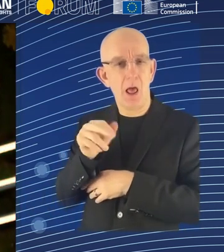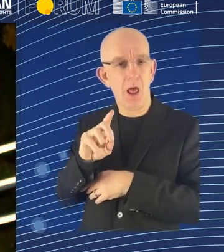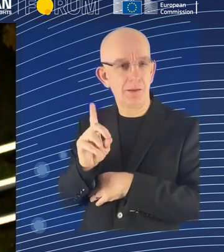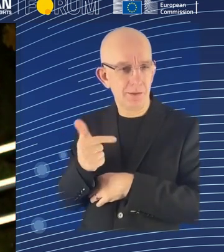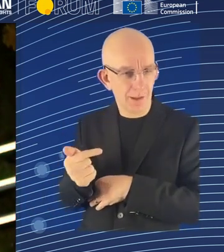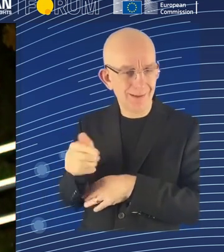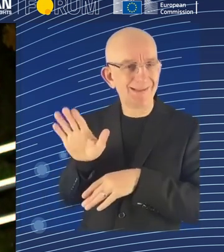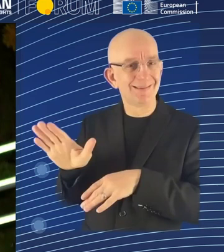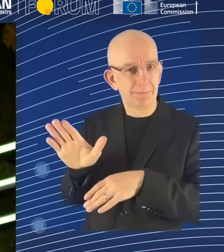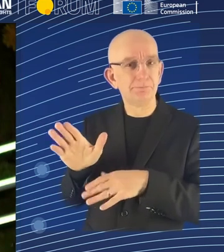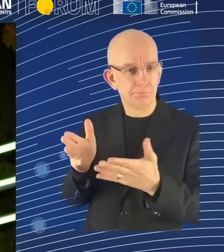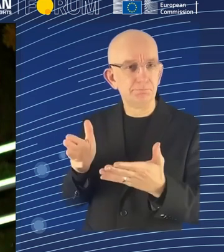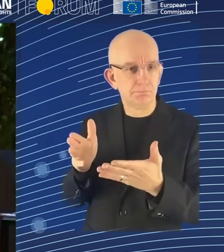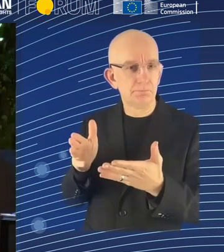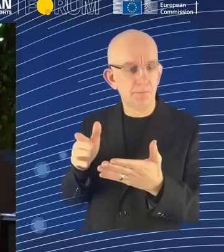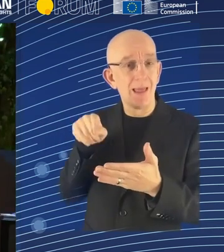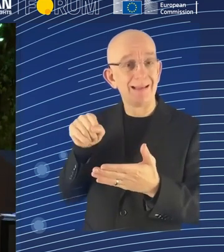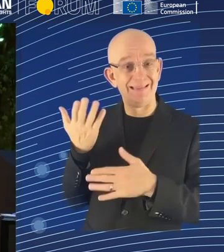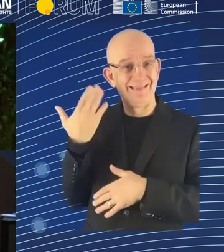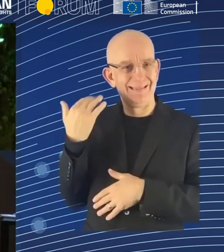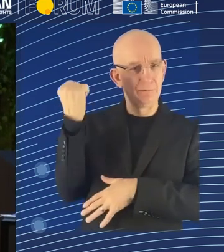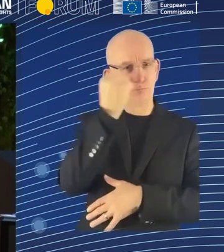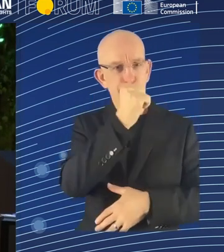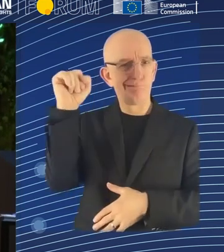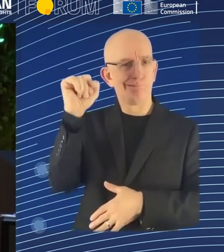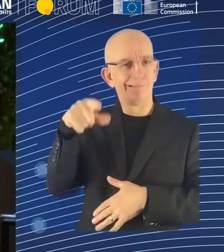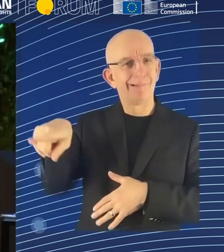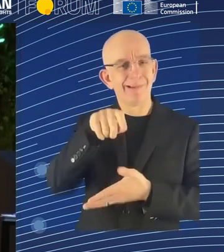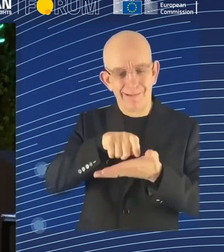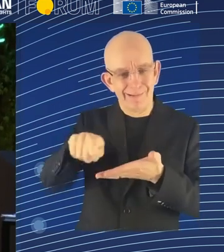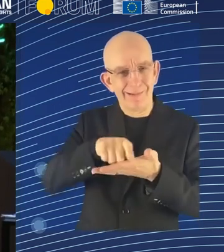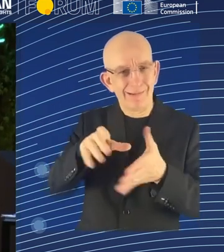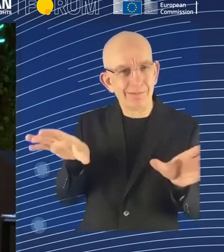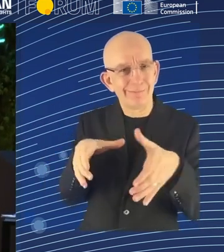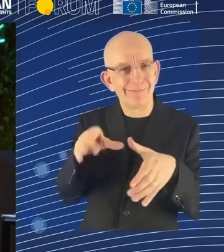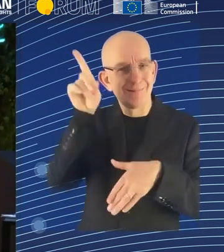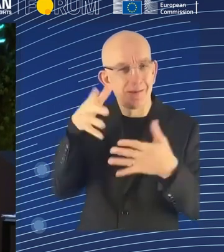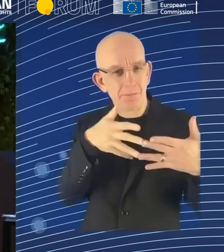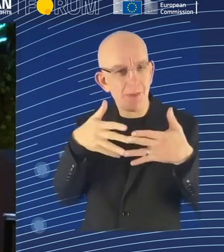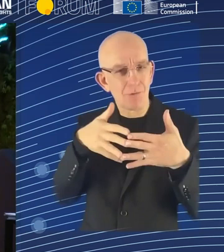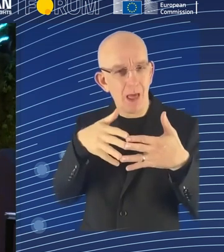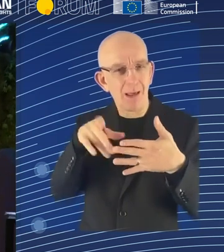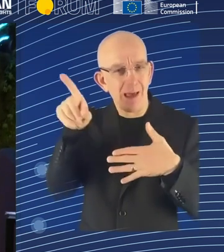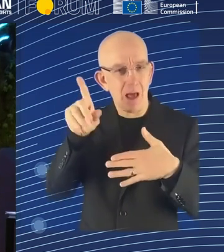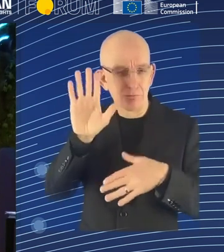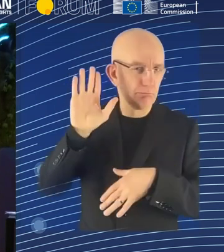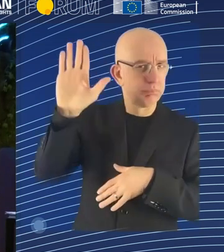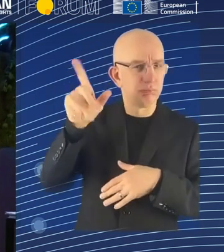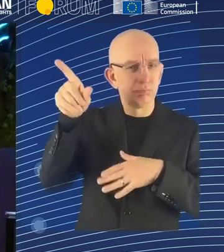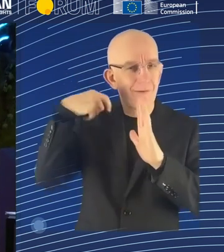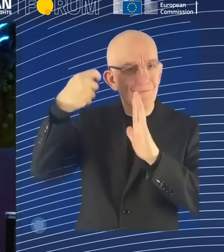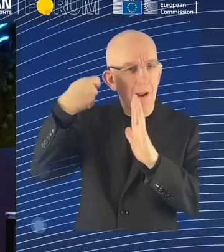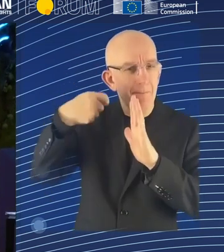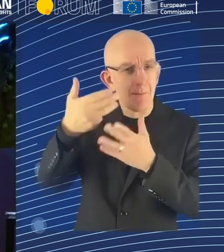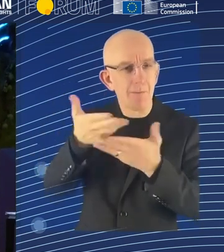went, so they had to negotiate new contracts with the writers of the scripts, which is something